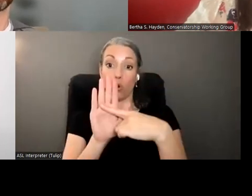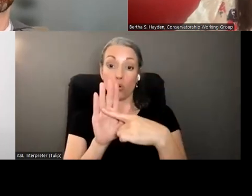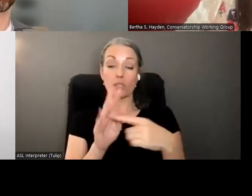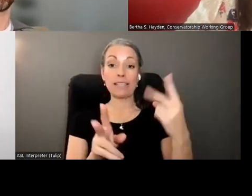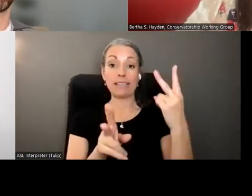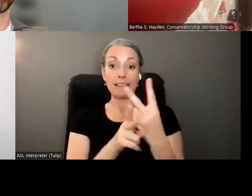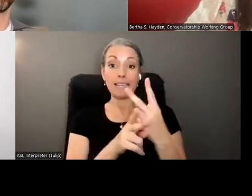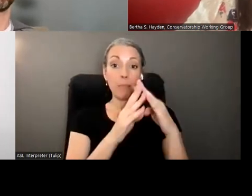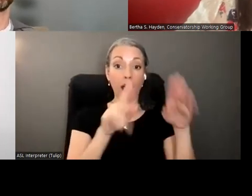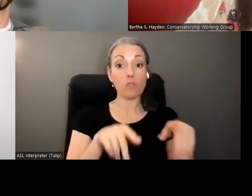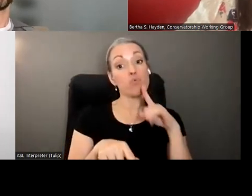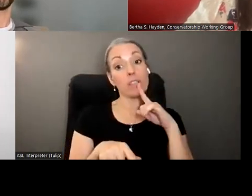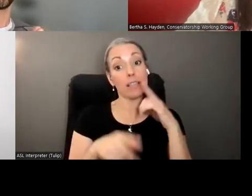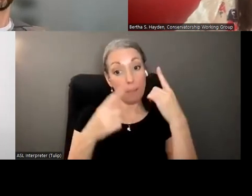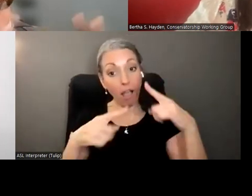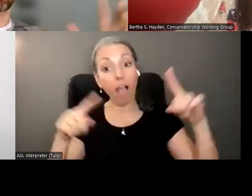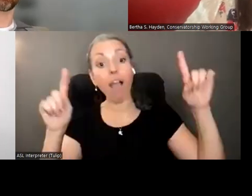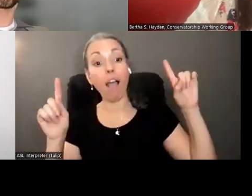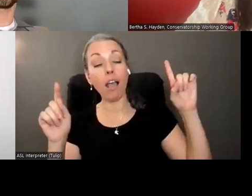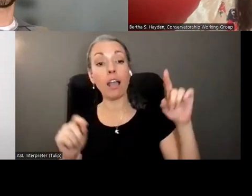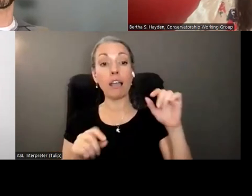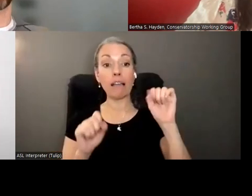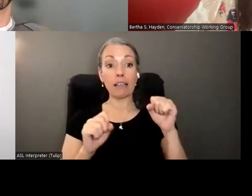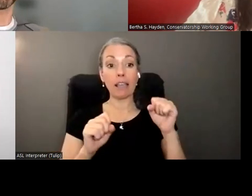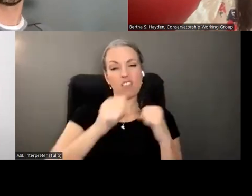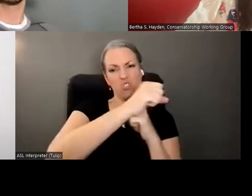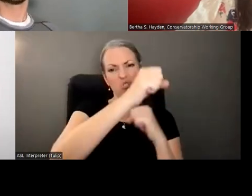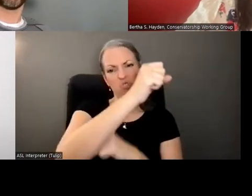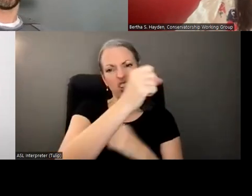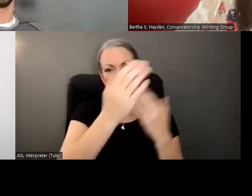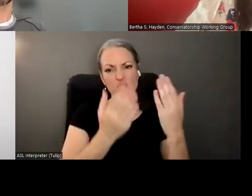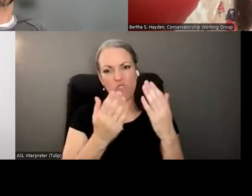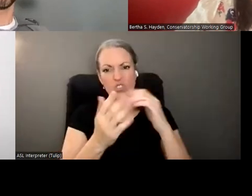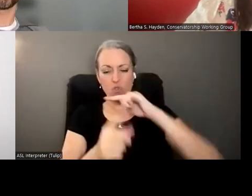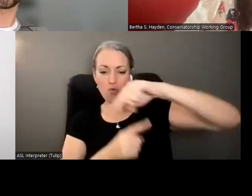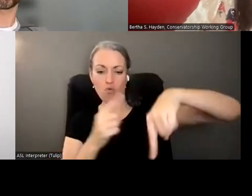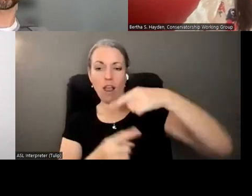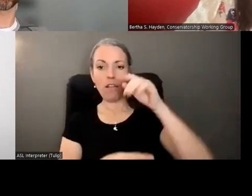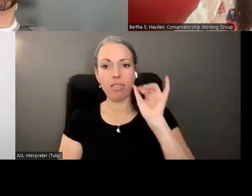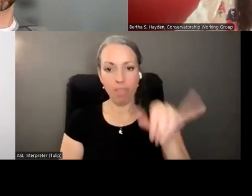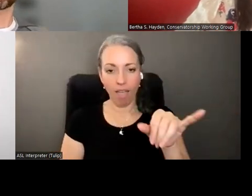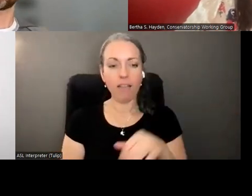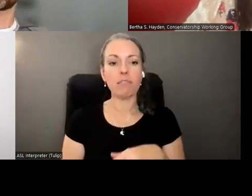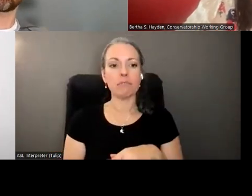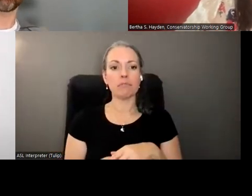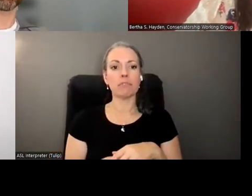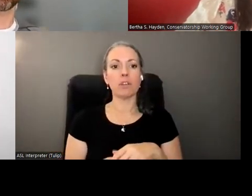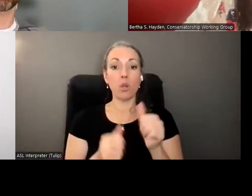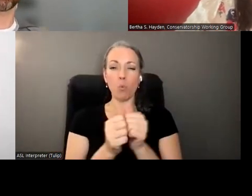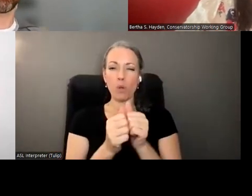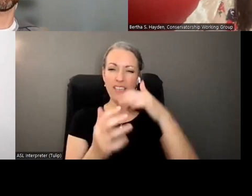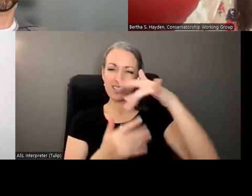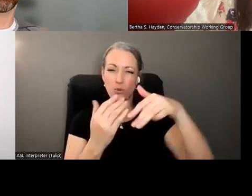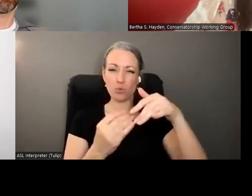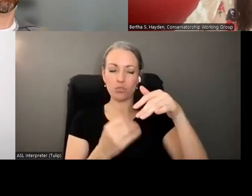most effective solution and then kind of structuring services around that. In terms of the social isolation depending on